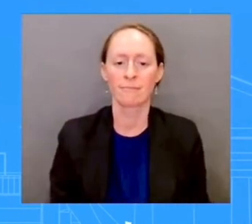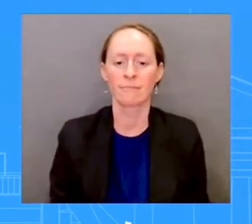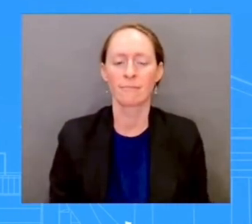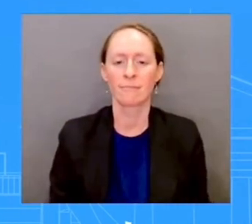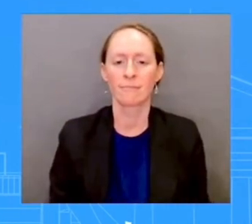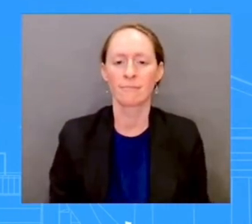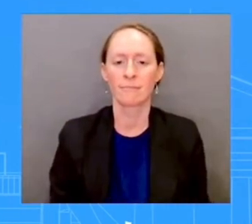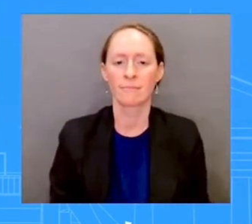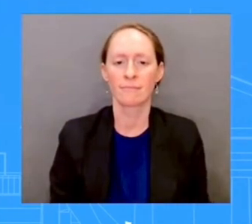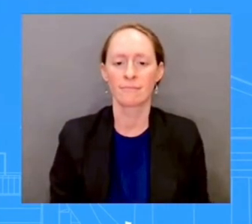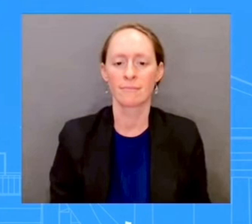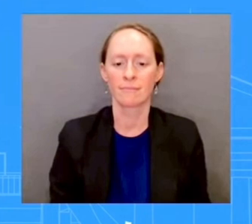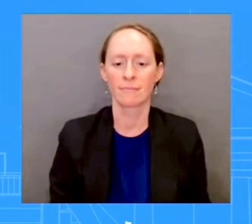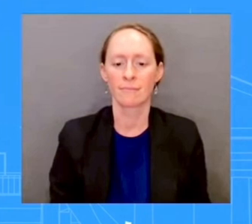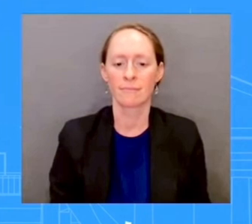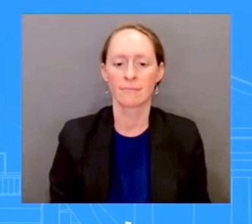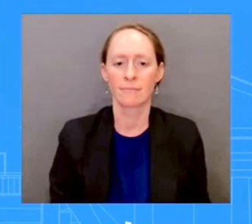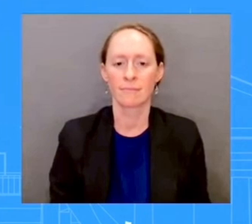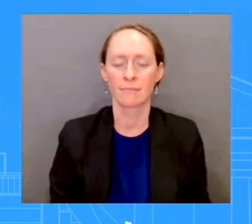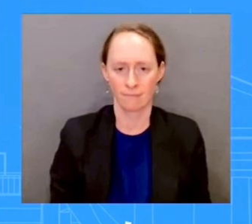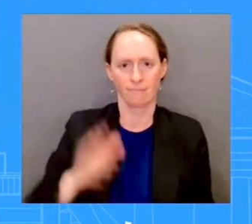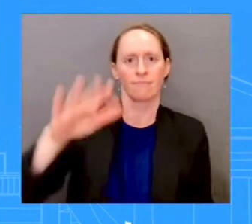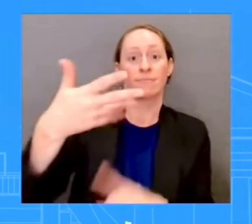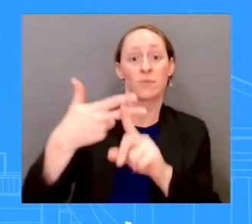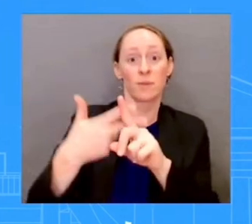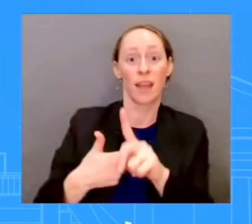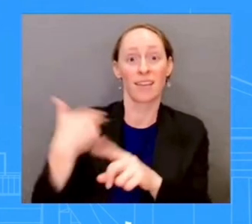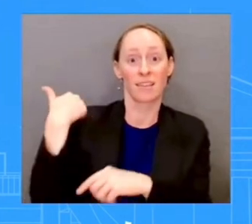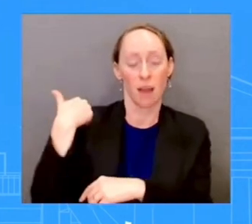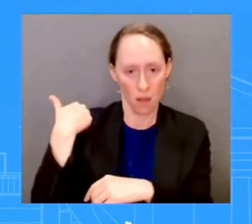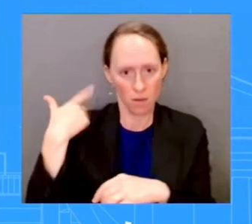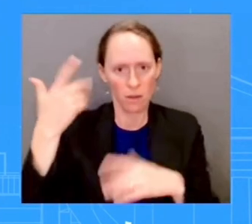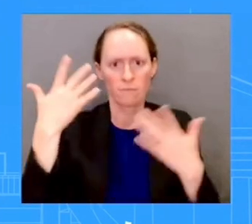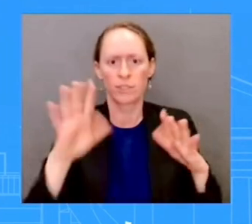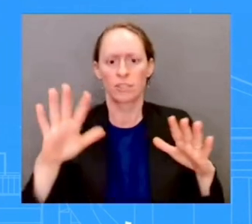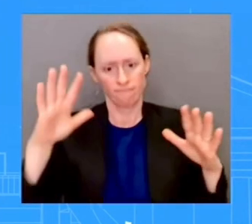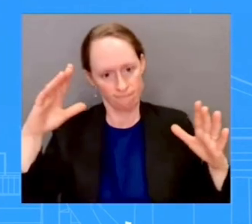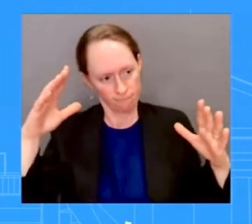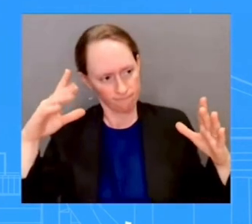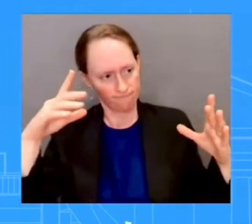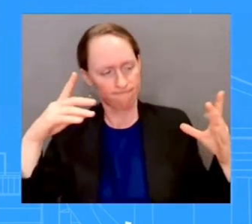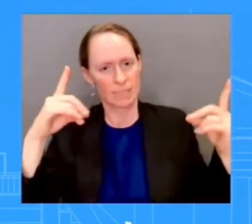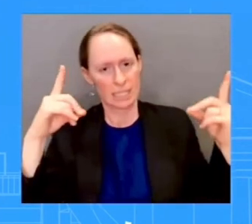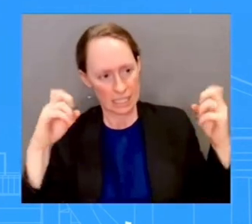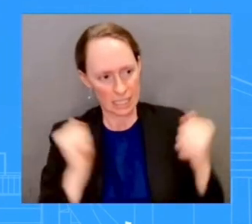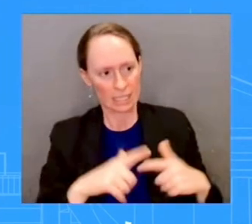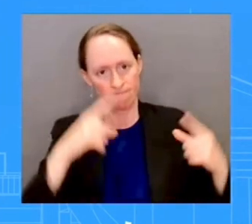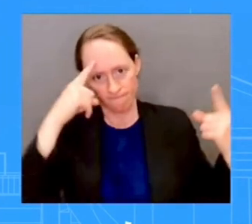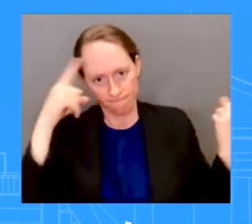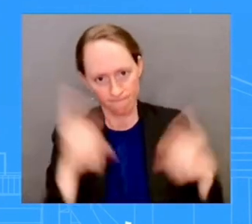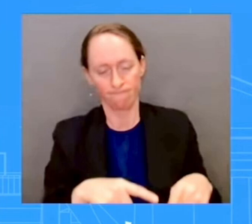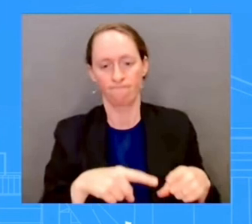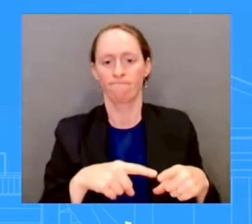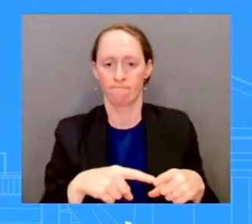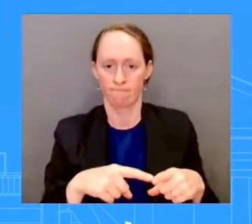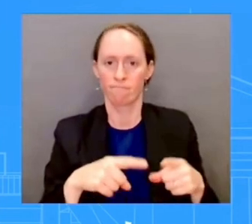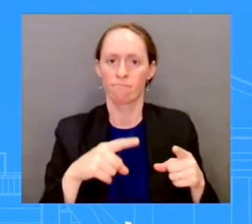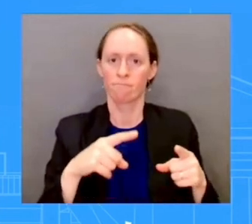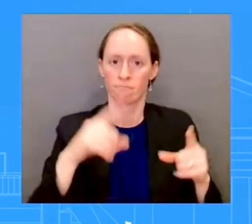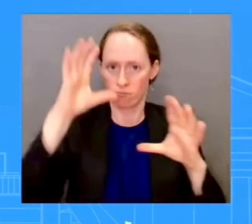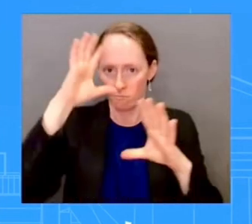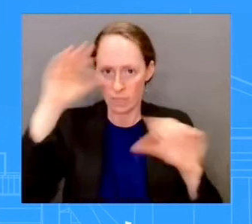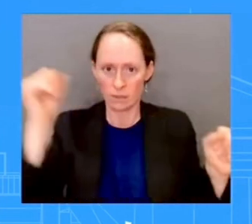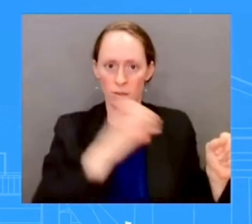deal with Congress that set spending limits, guardrails on federal spending that were supposed to